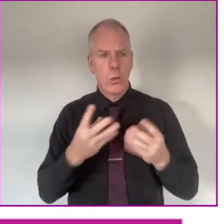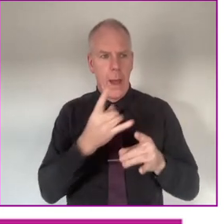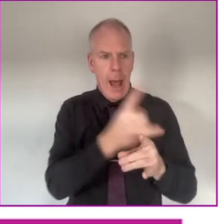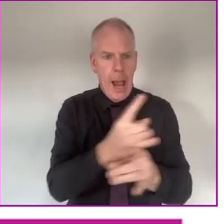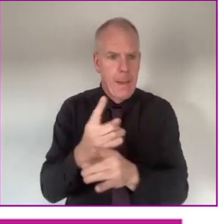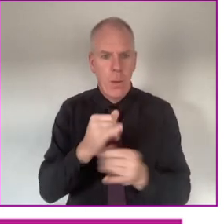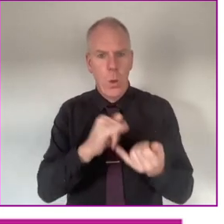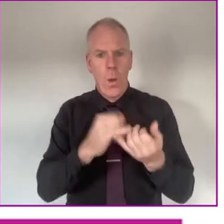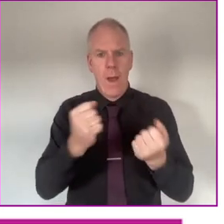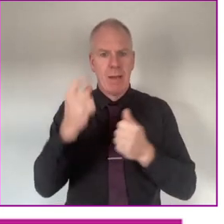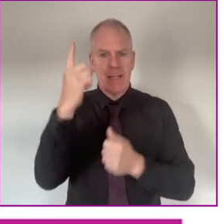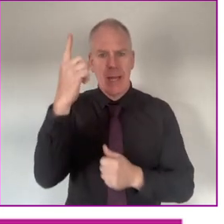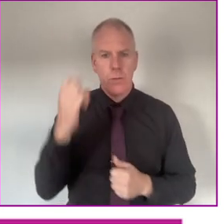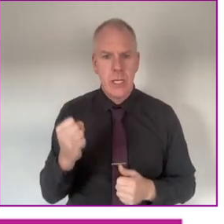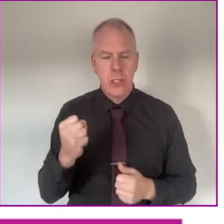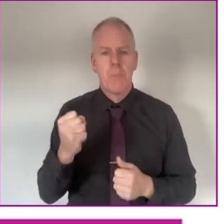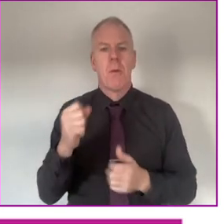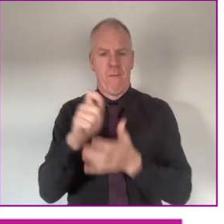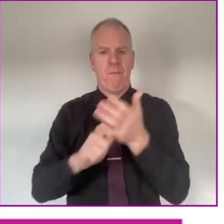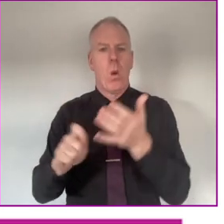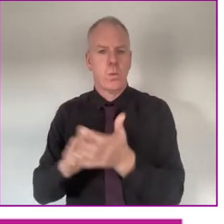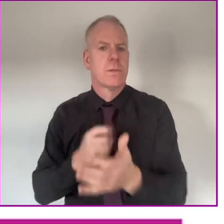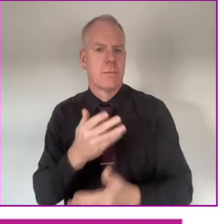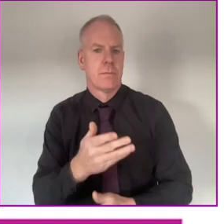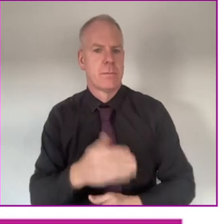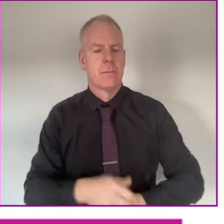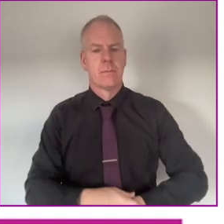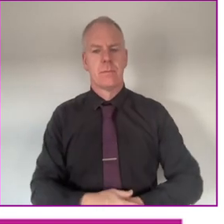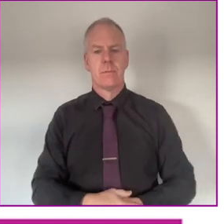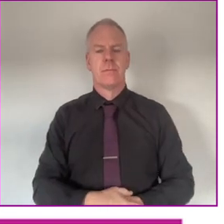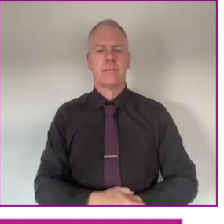people with Down Syndrome have a vote.